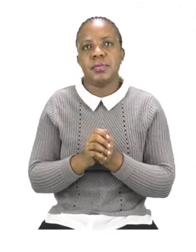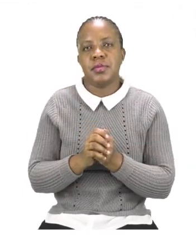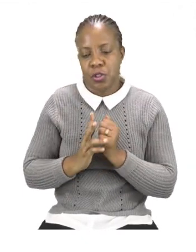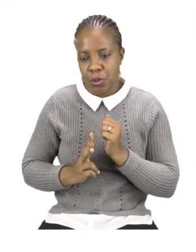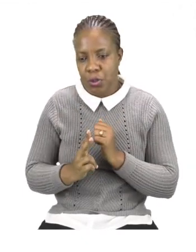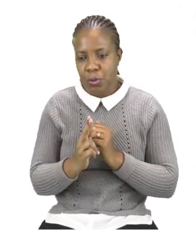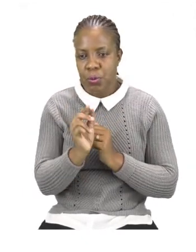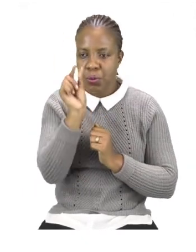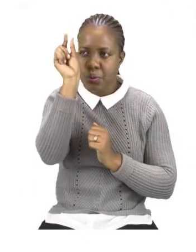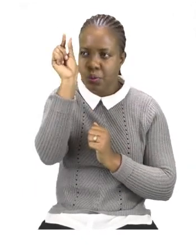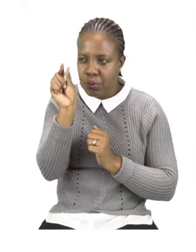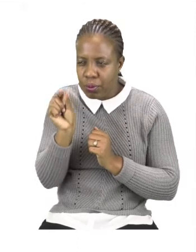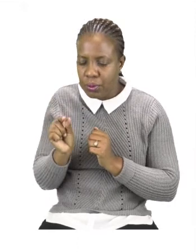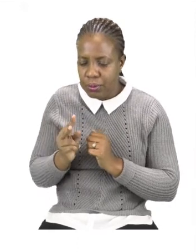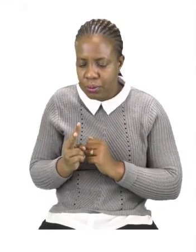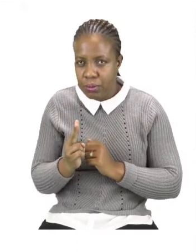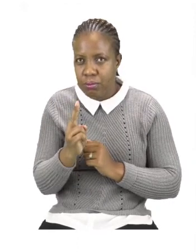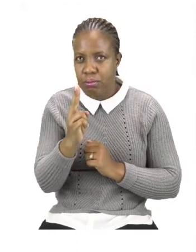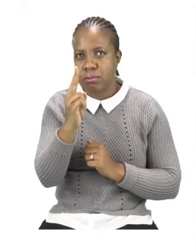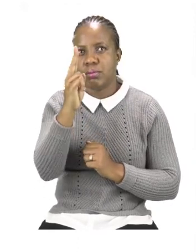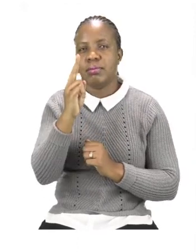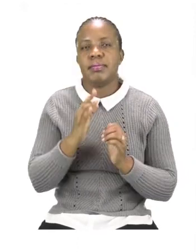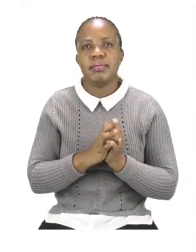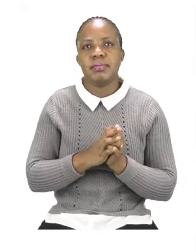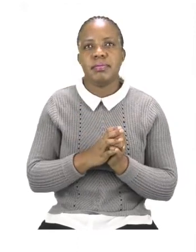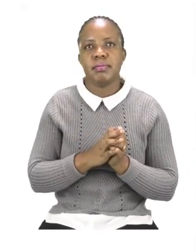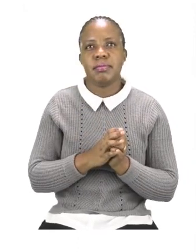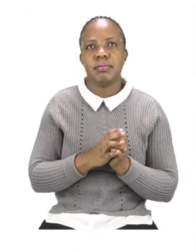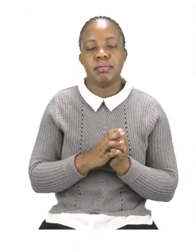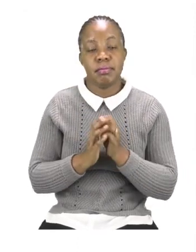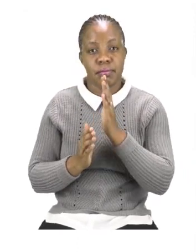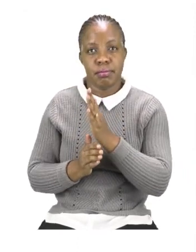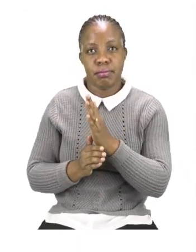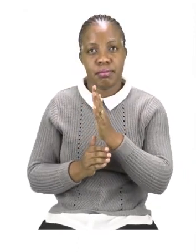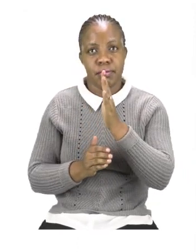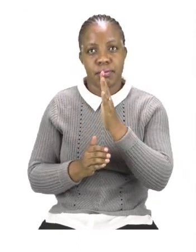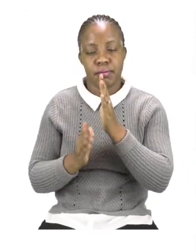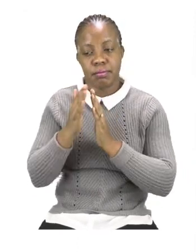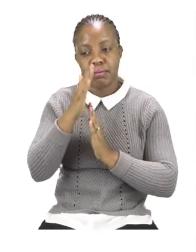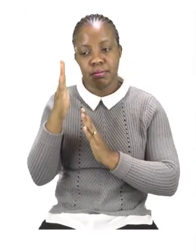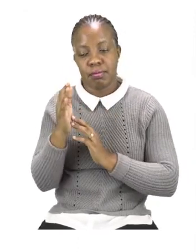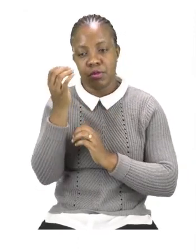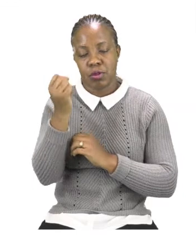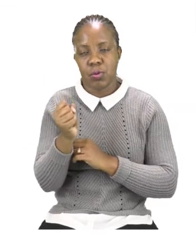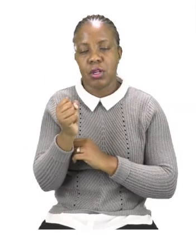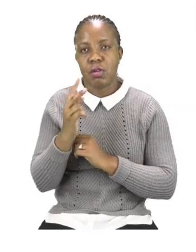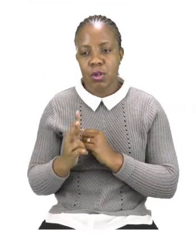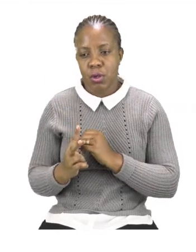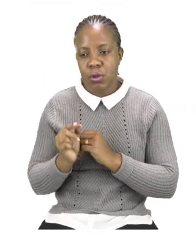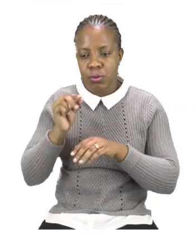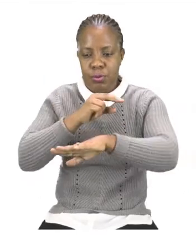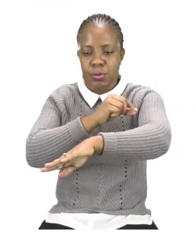the block. So, you can see that on the other side, we have a ruler made up of